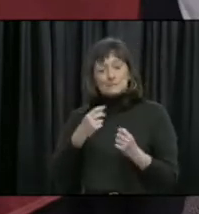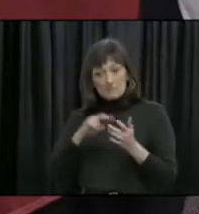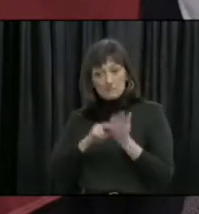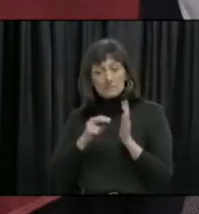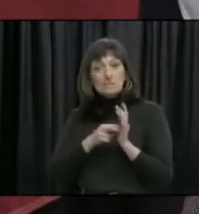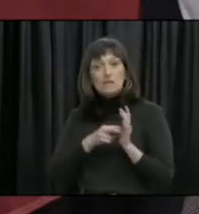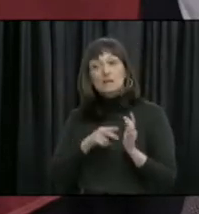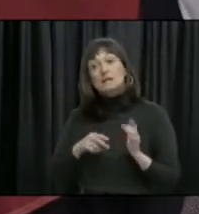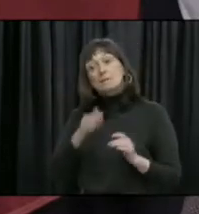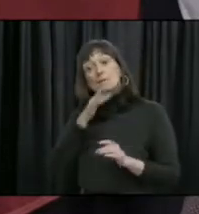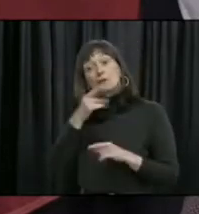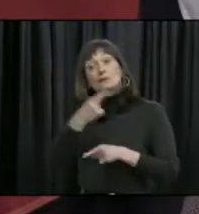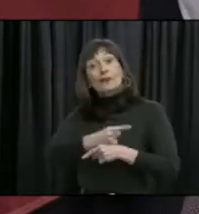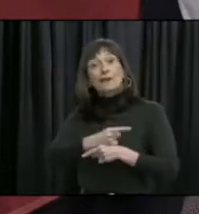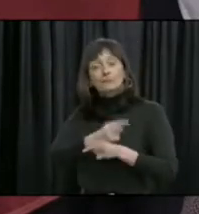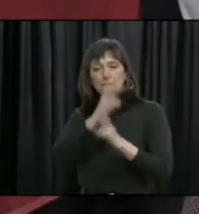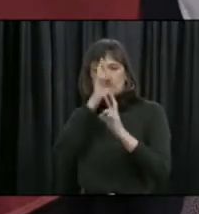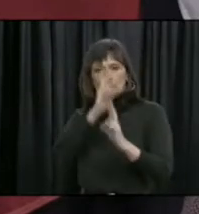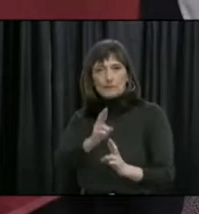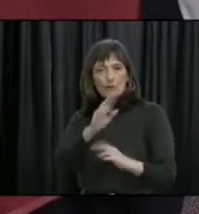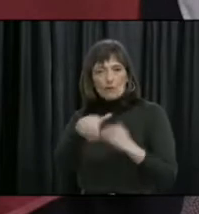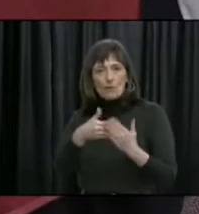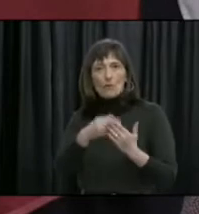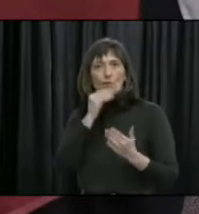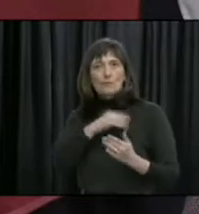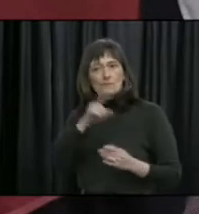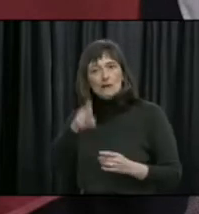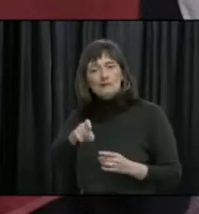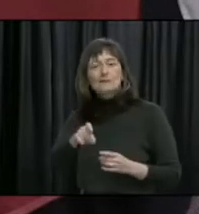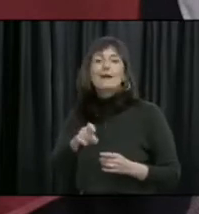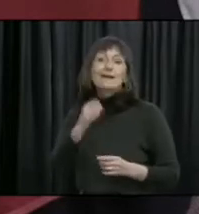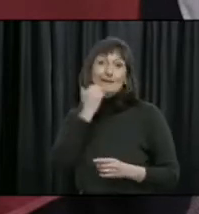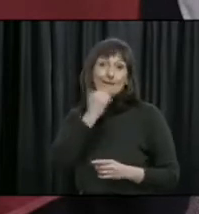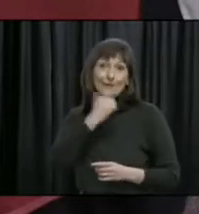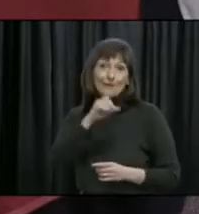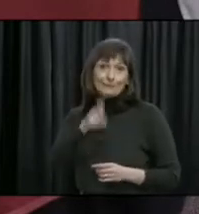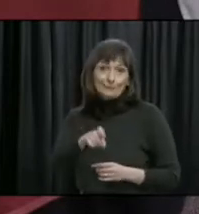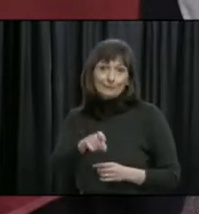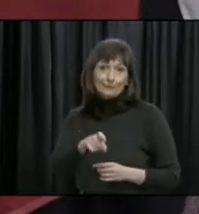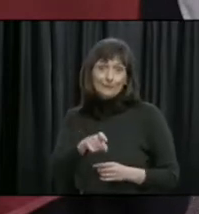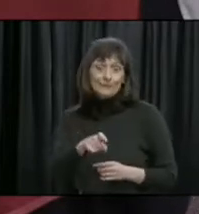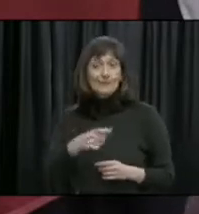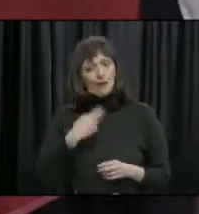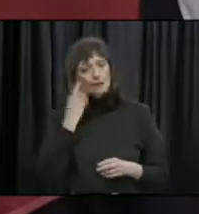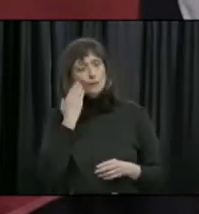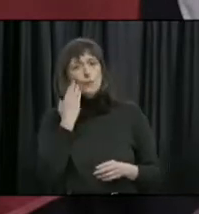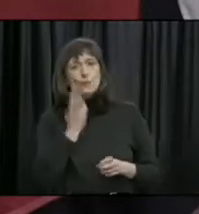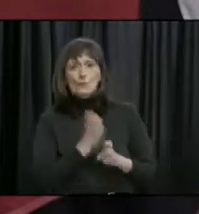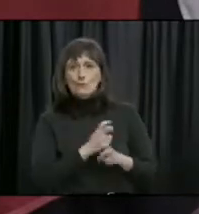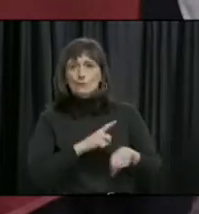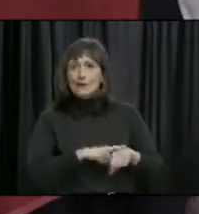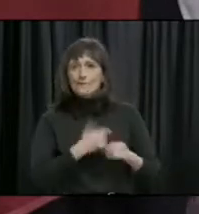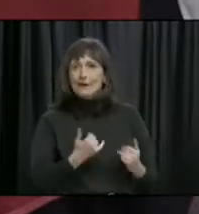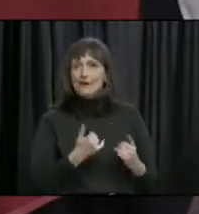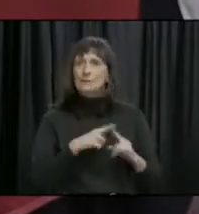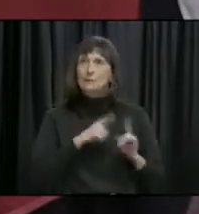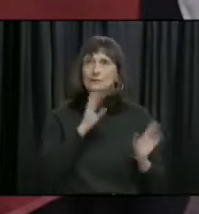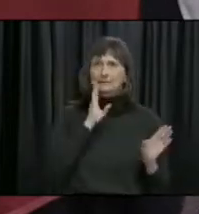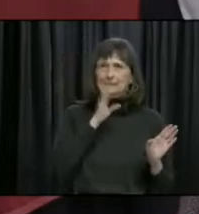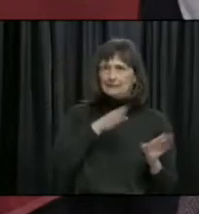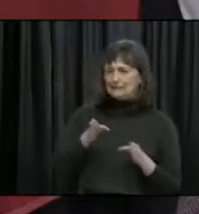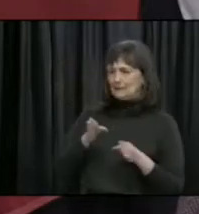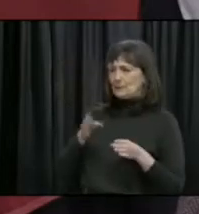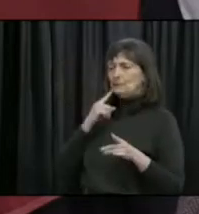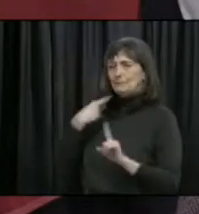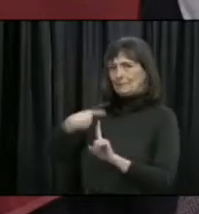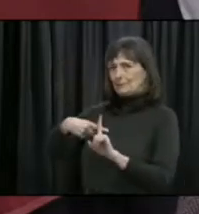and every day of the year. Although these are challenging times, we have to think of the positives. It's times